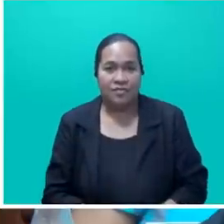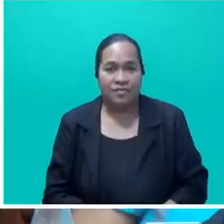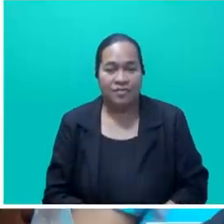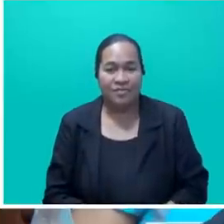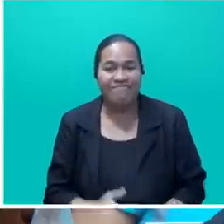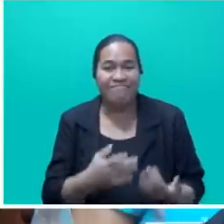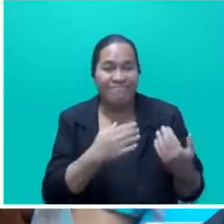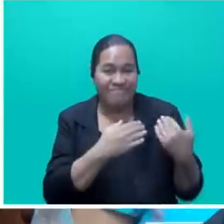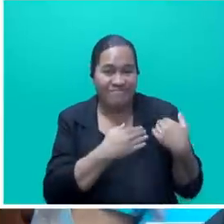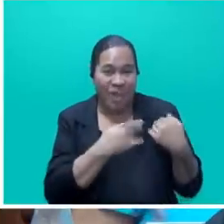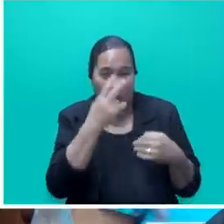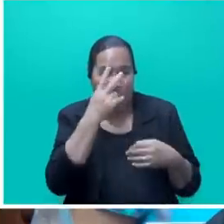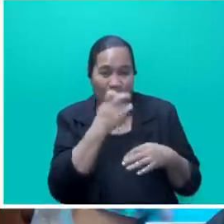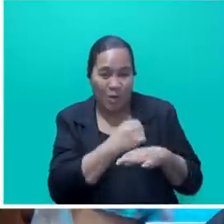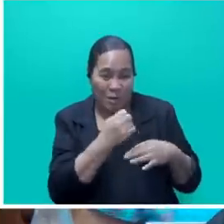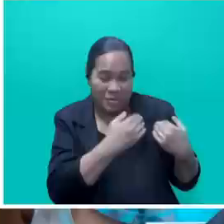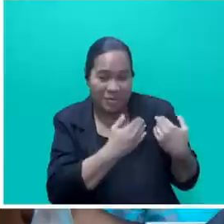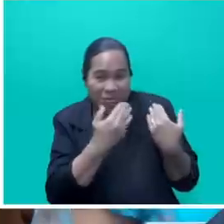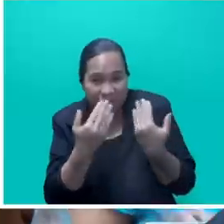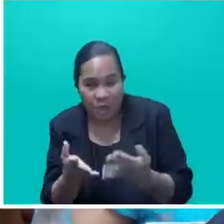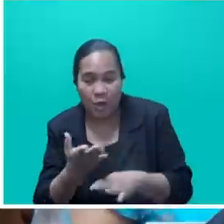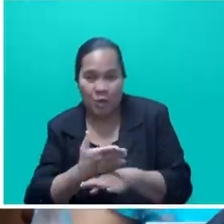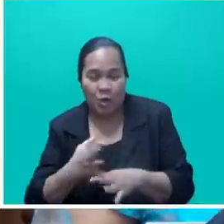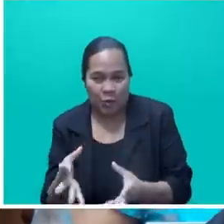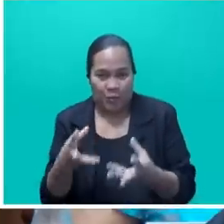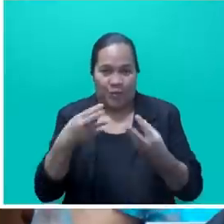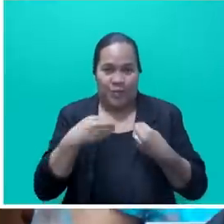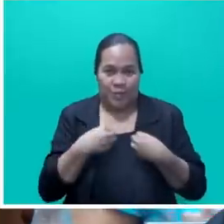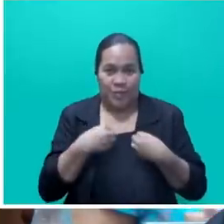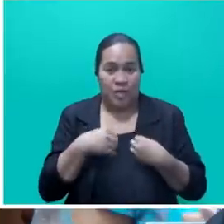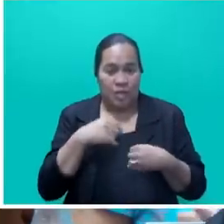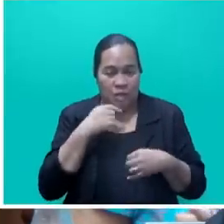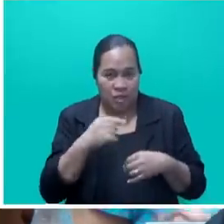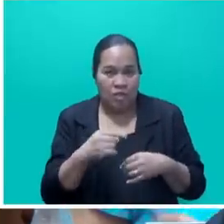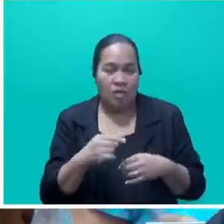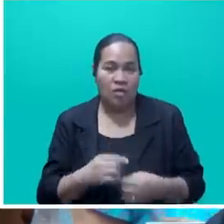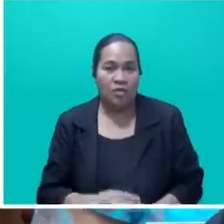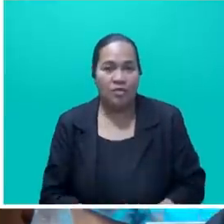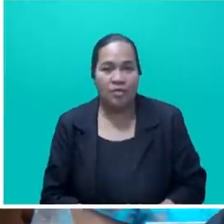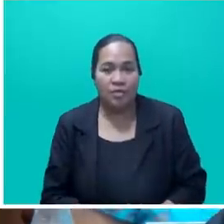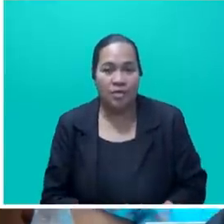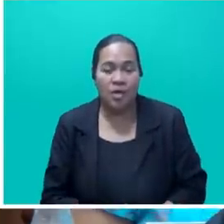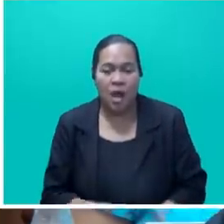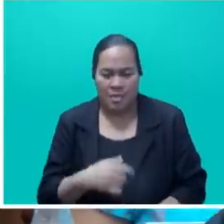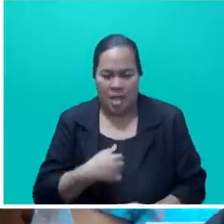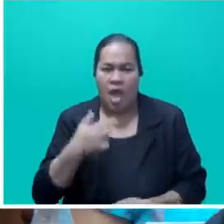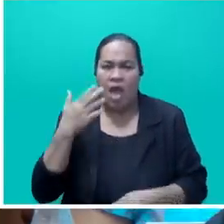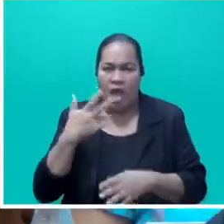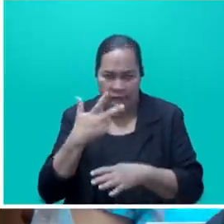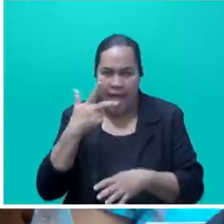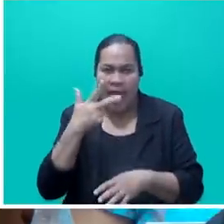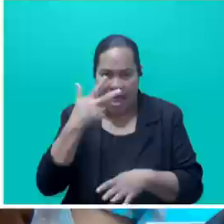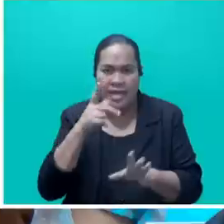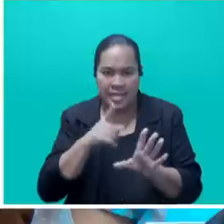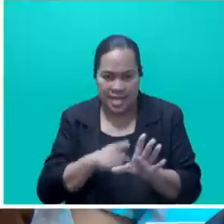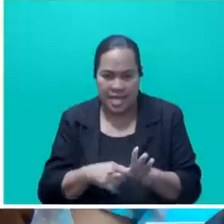We are inheriting a functioning government and a country that is fiscally intact. But with my eight years in Parliament, we